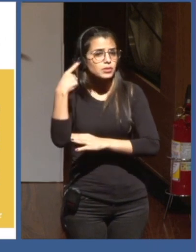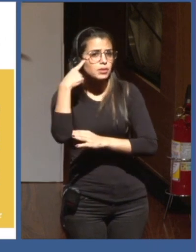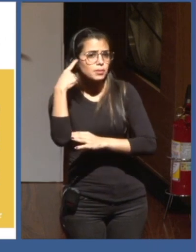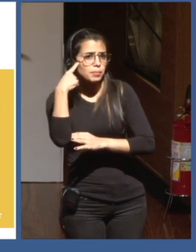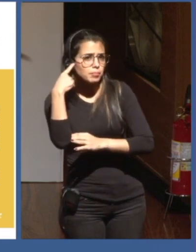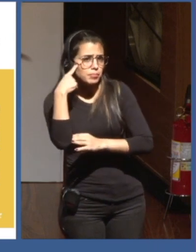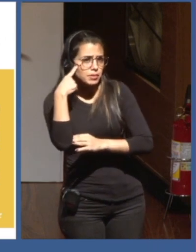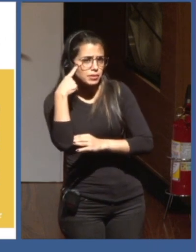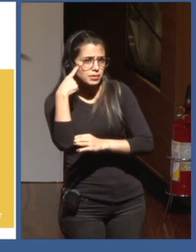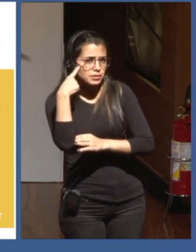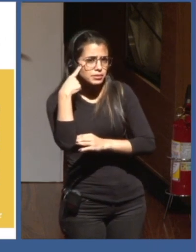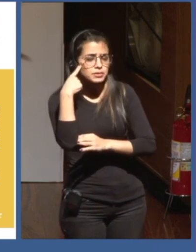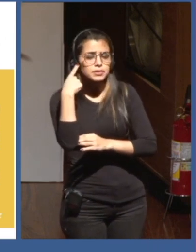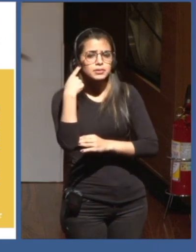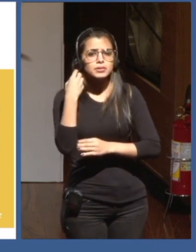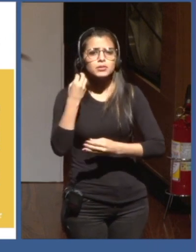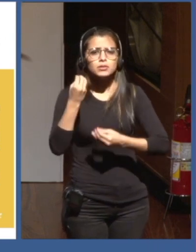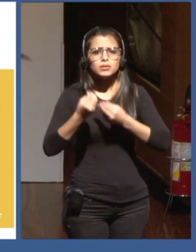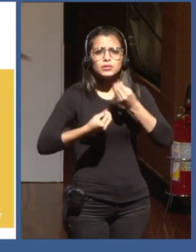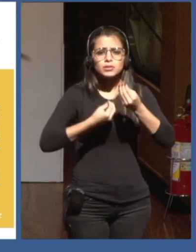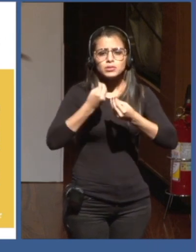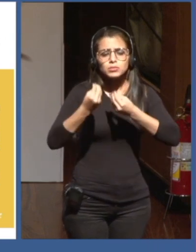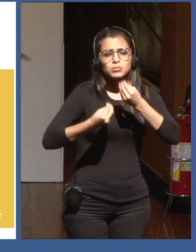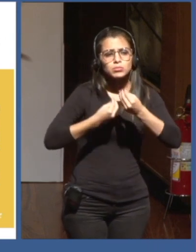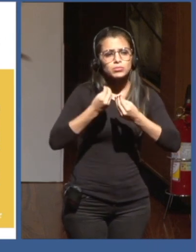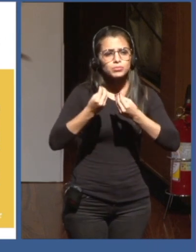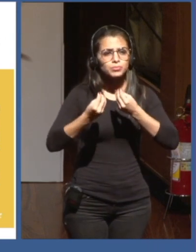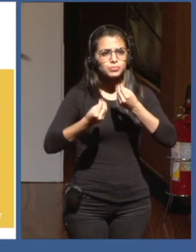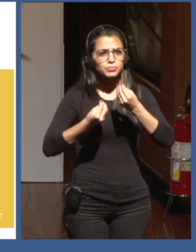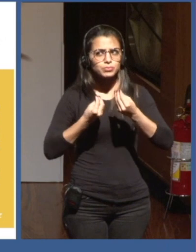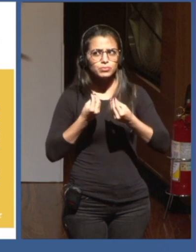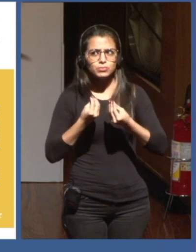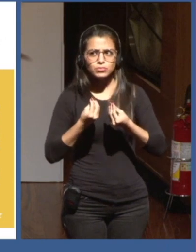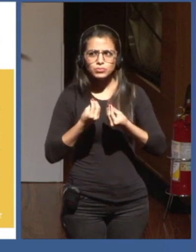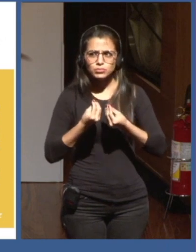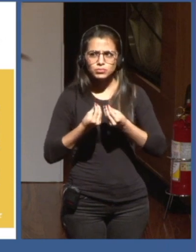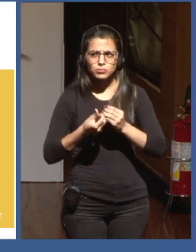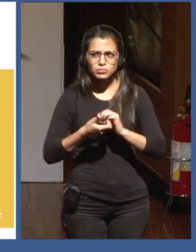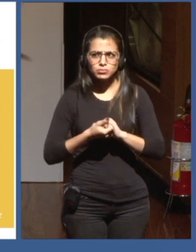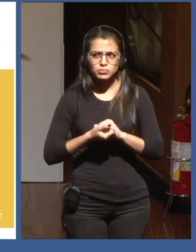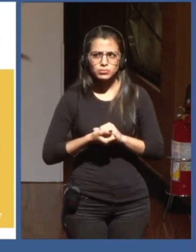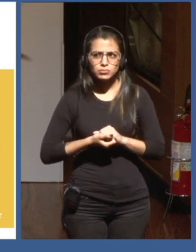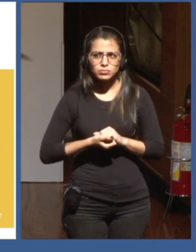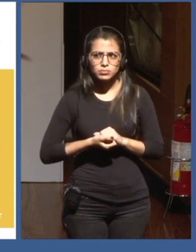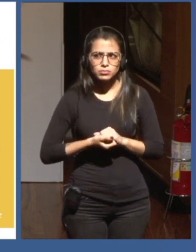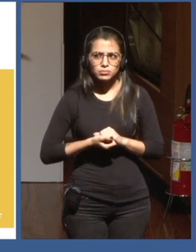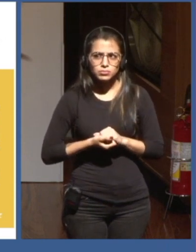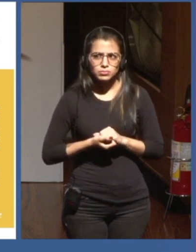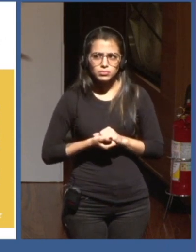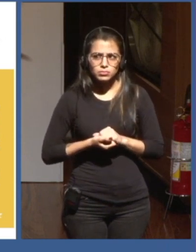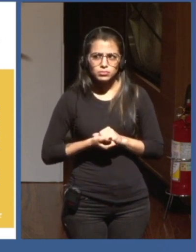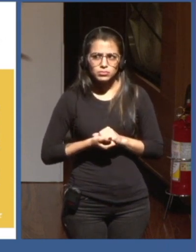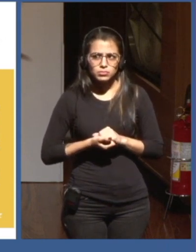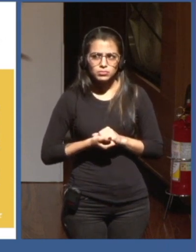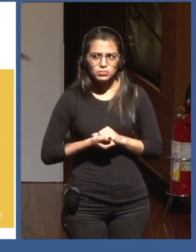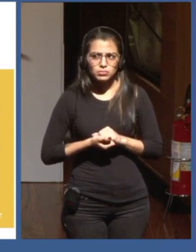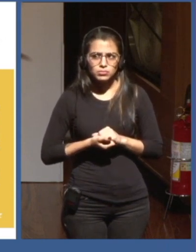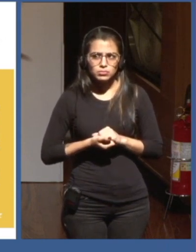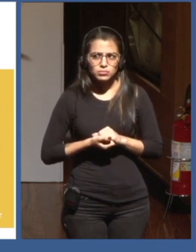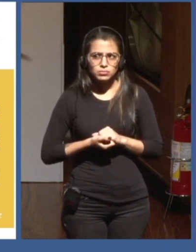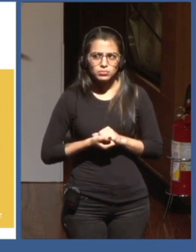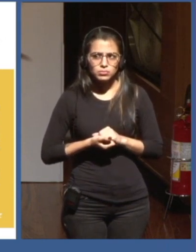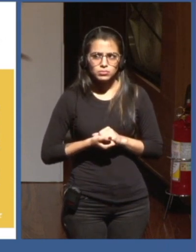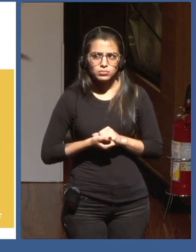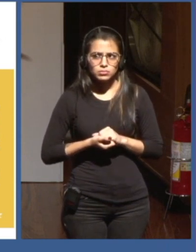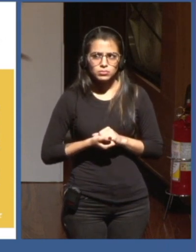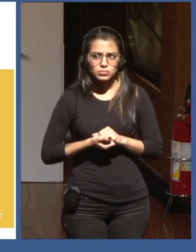also because I'm French, as you can hear. And so, working on literacy in Brazil, Claude Lévi-Strauss said